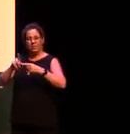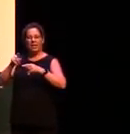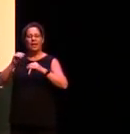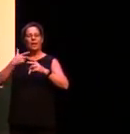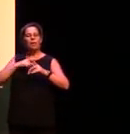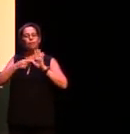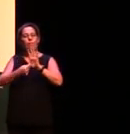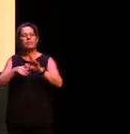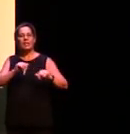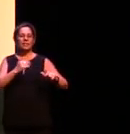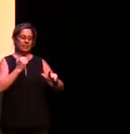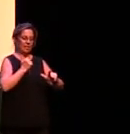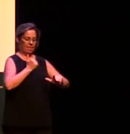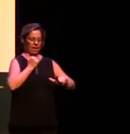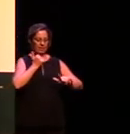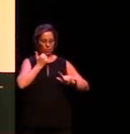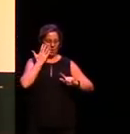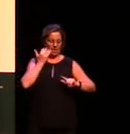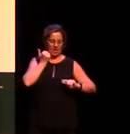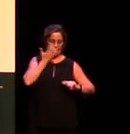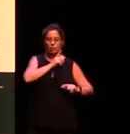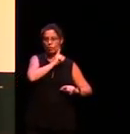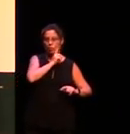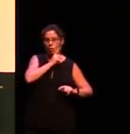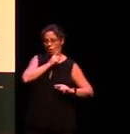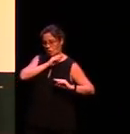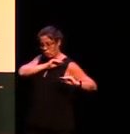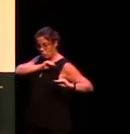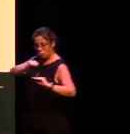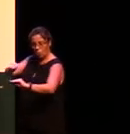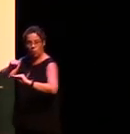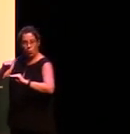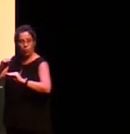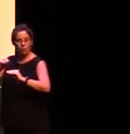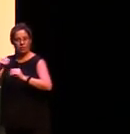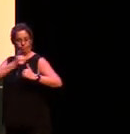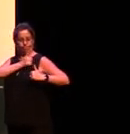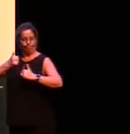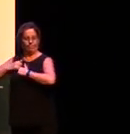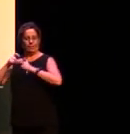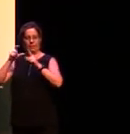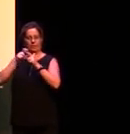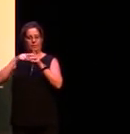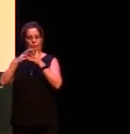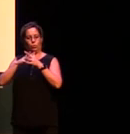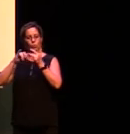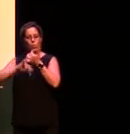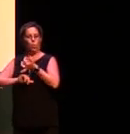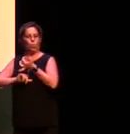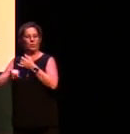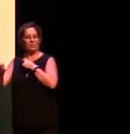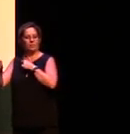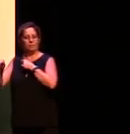an Aboriginal language. It happened in this area back there from 1788.